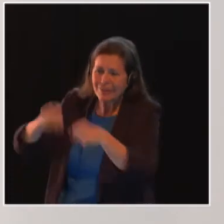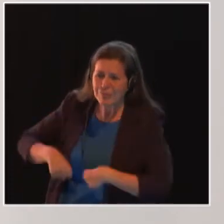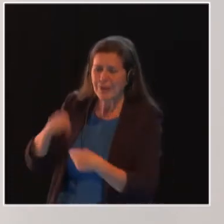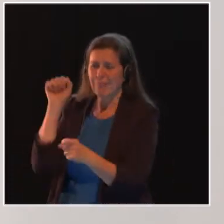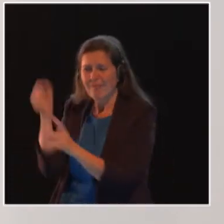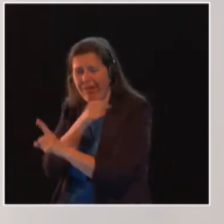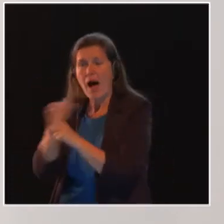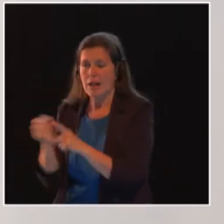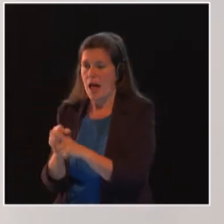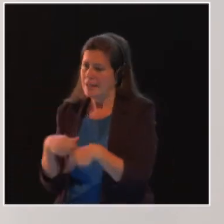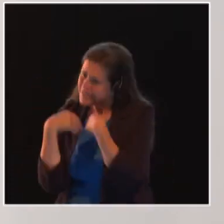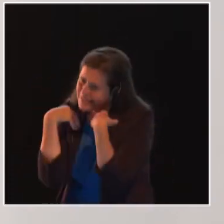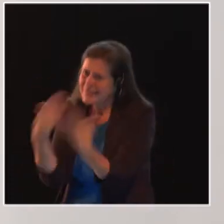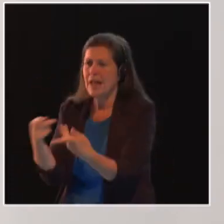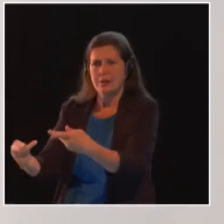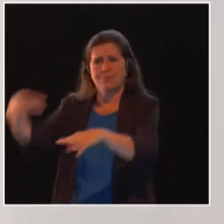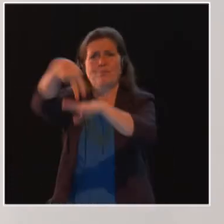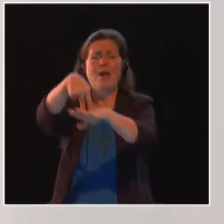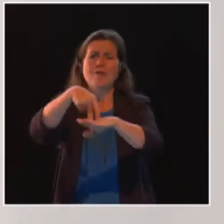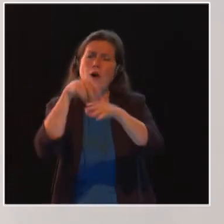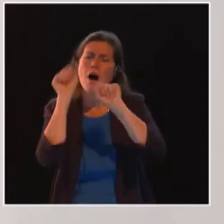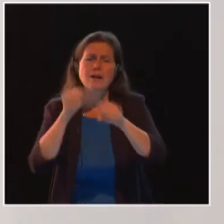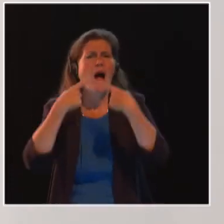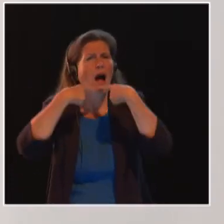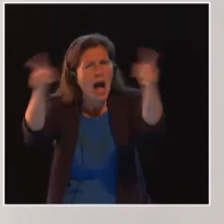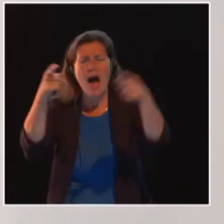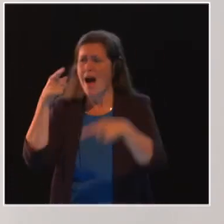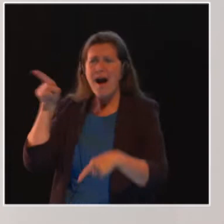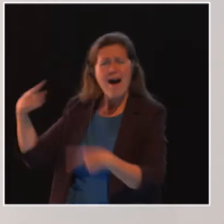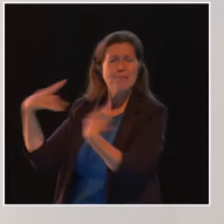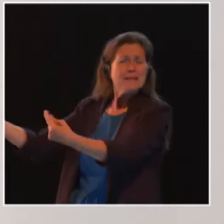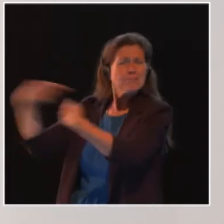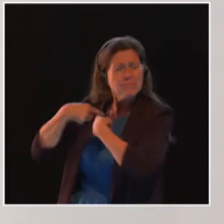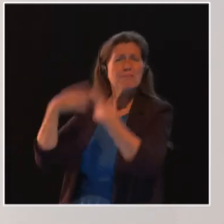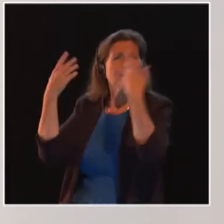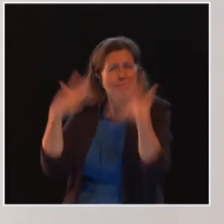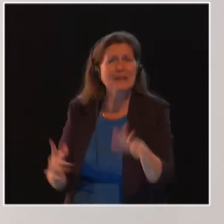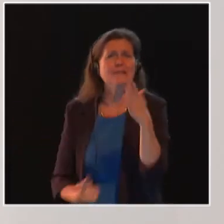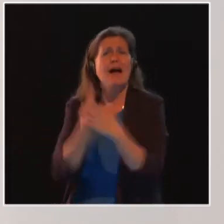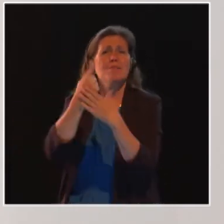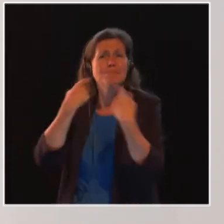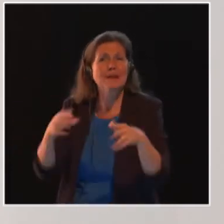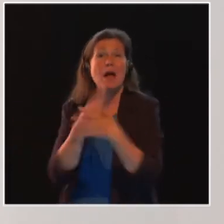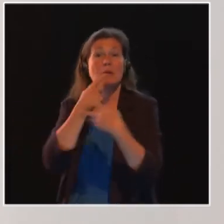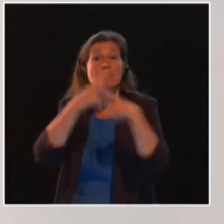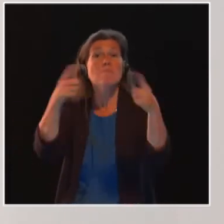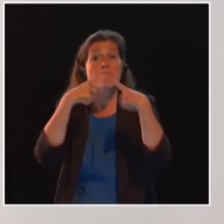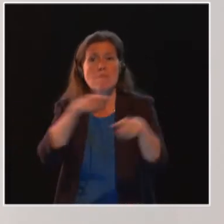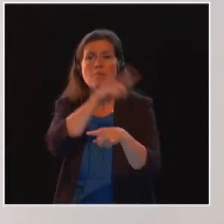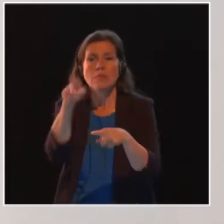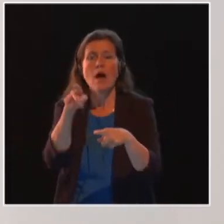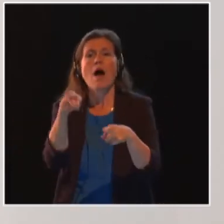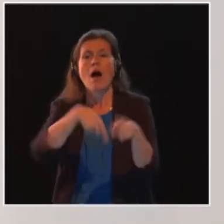them a platform to talk to each other and to heal from those violences. And so it's important to